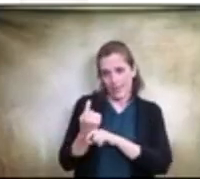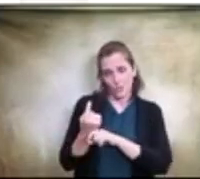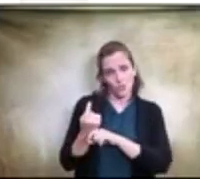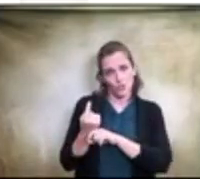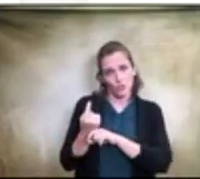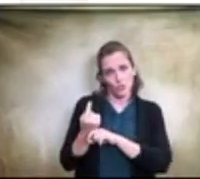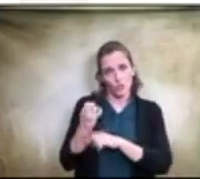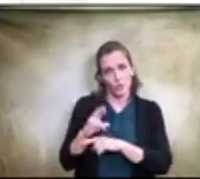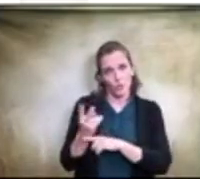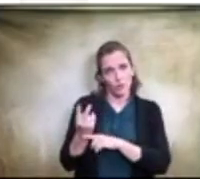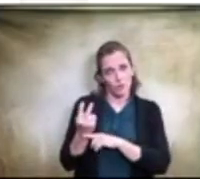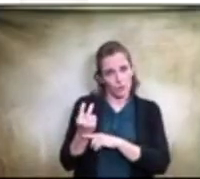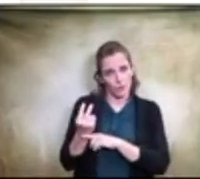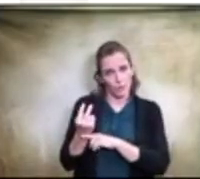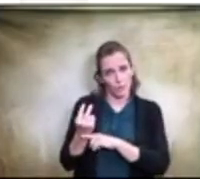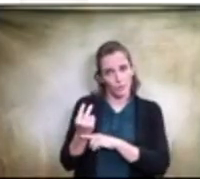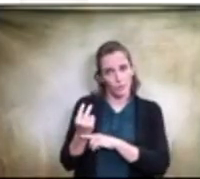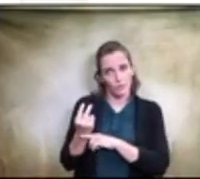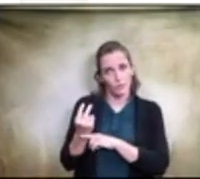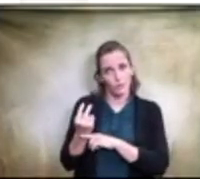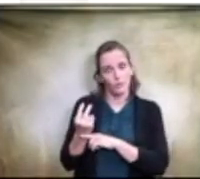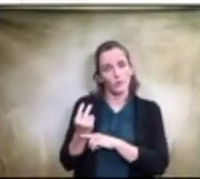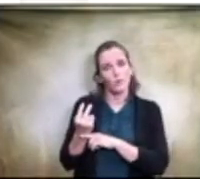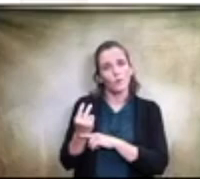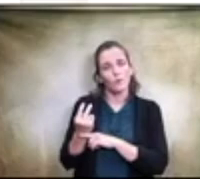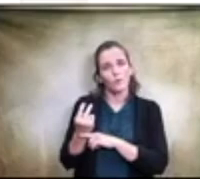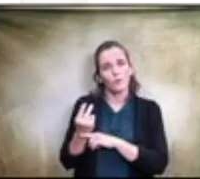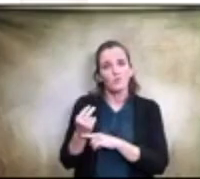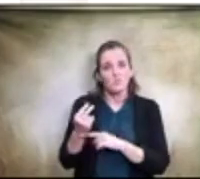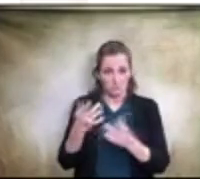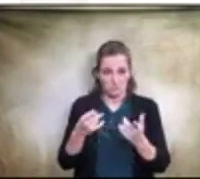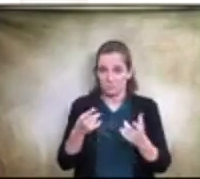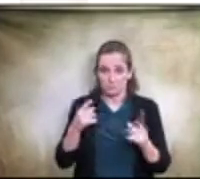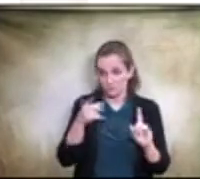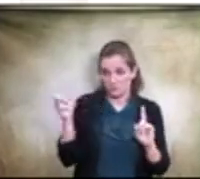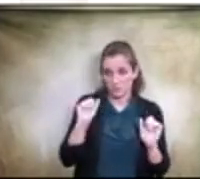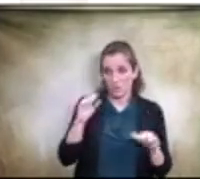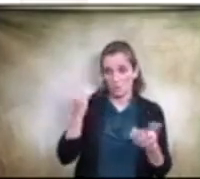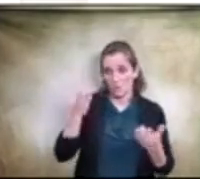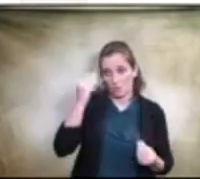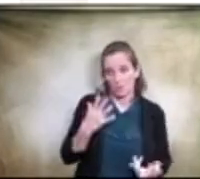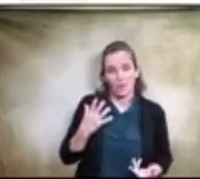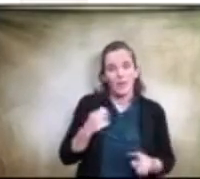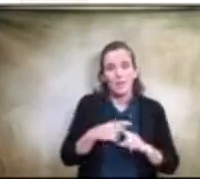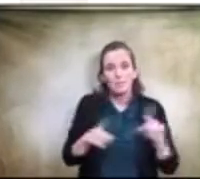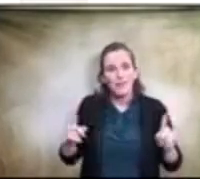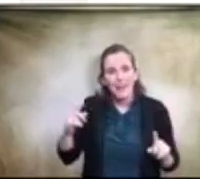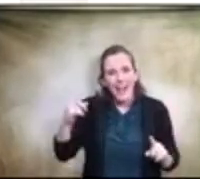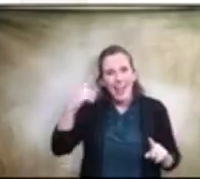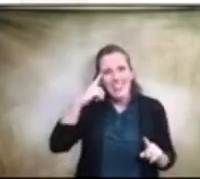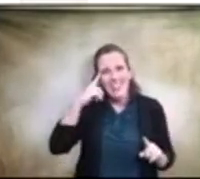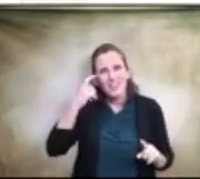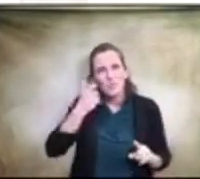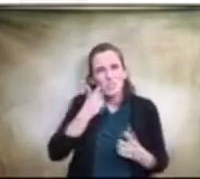before uh and miss fields you you probably can tell us about this or ryan i think that we just purchased uh like